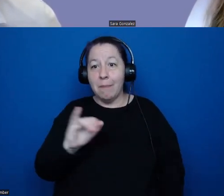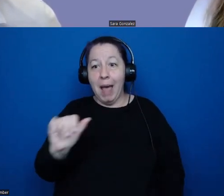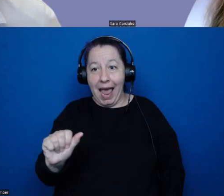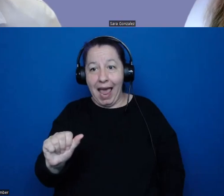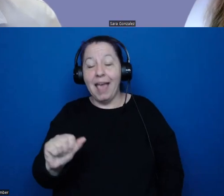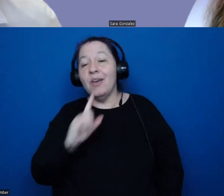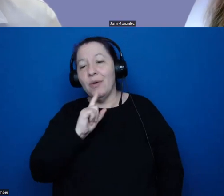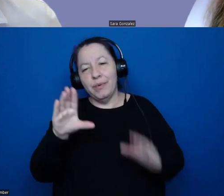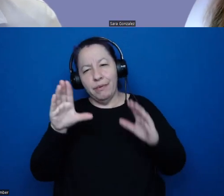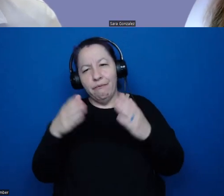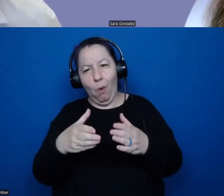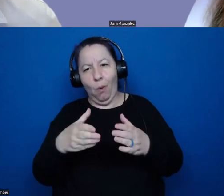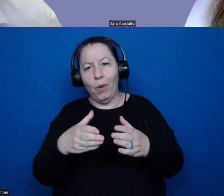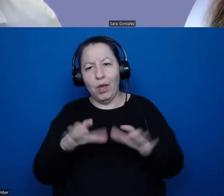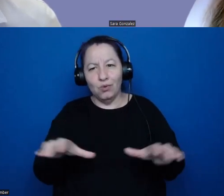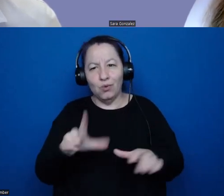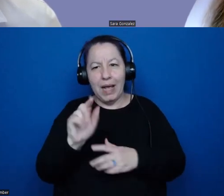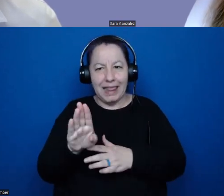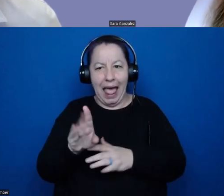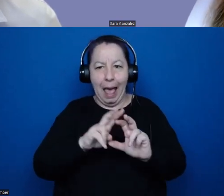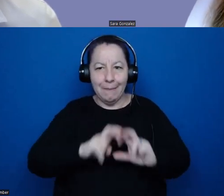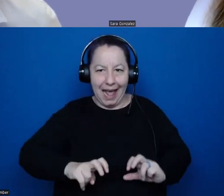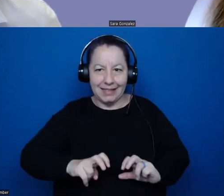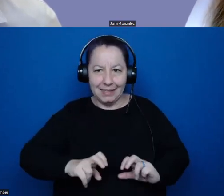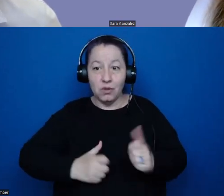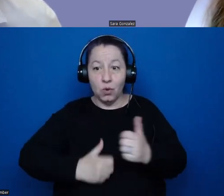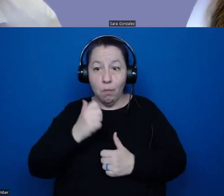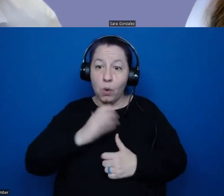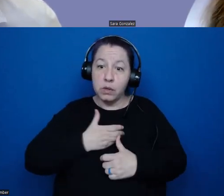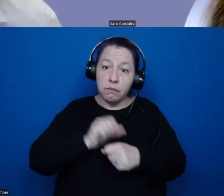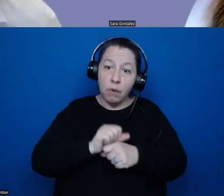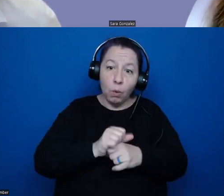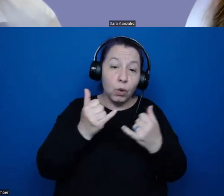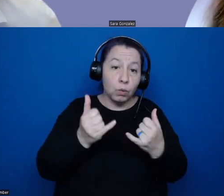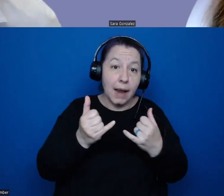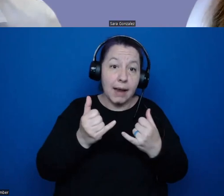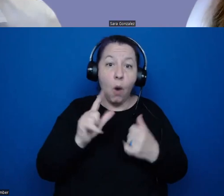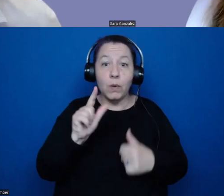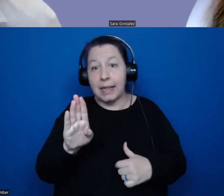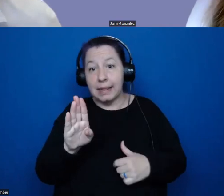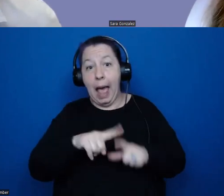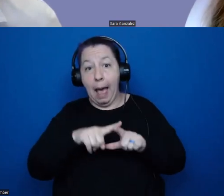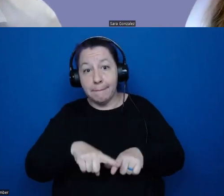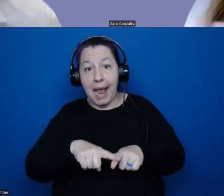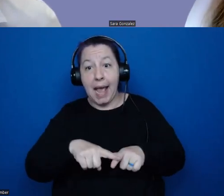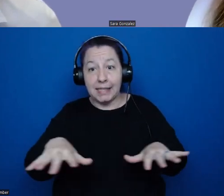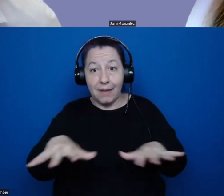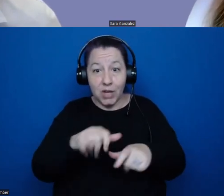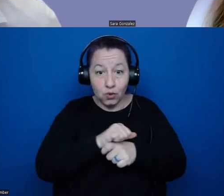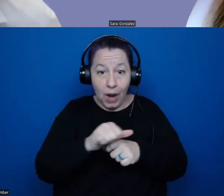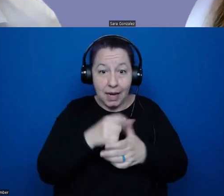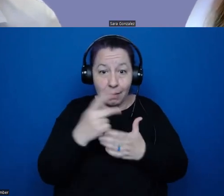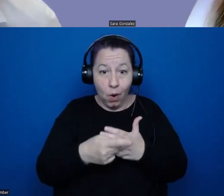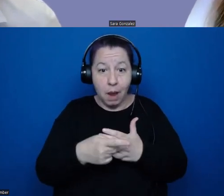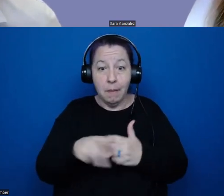really focused upon doing lab analysis. So majority of our work right now has been a lab based field training program. And then my other